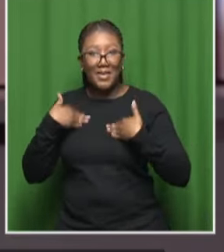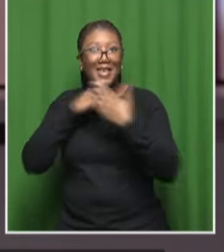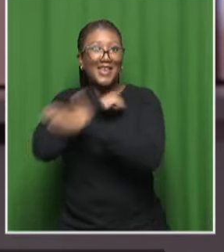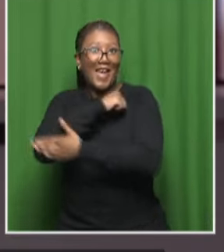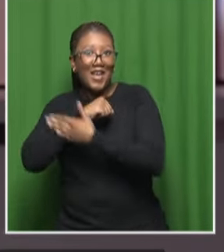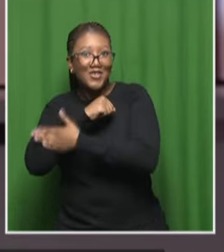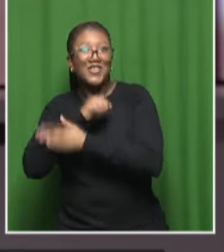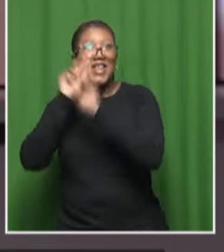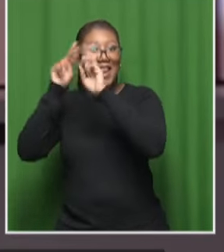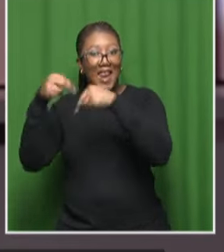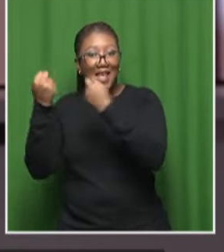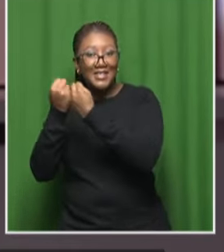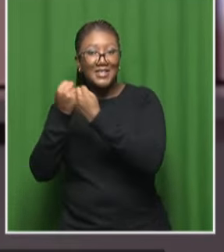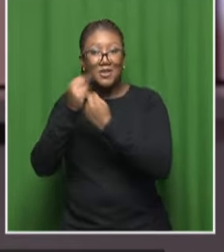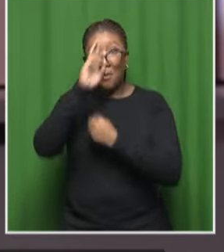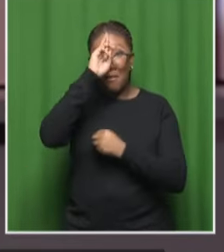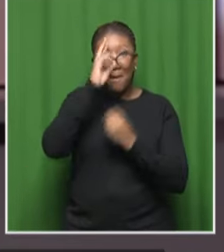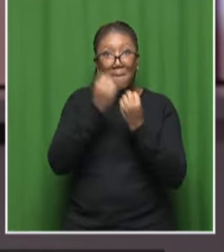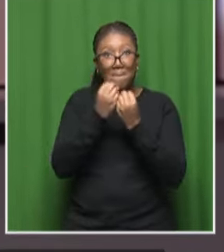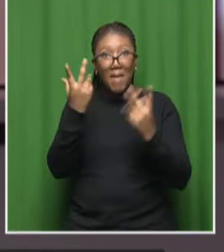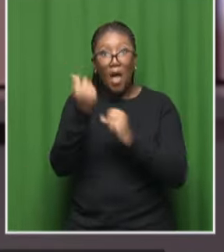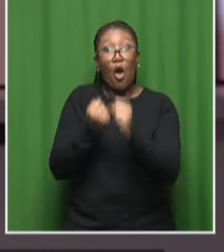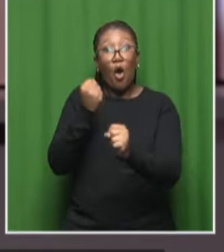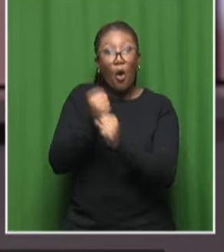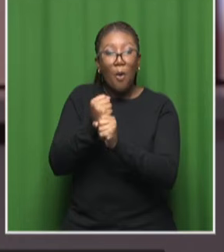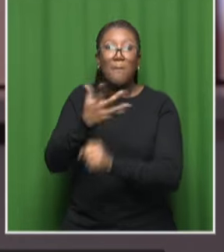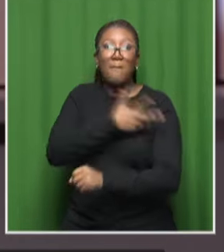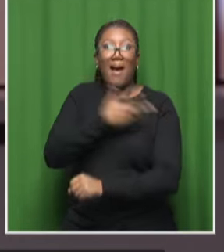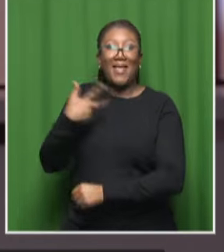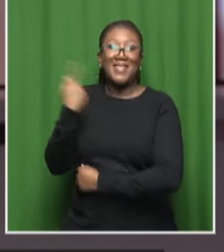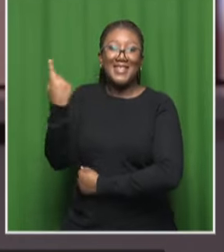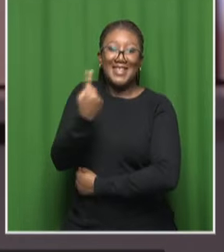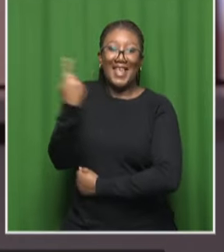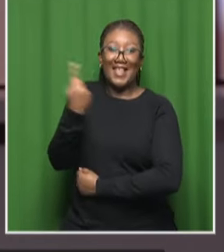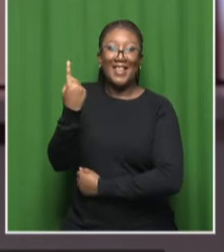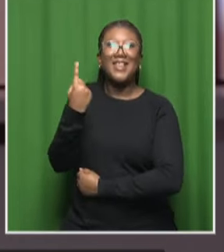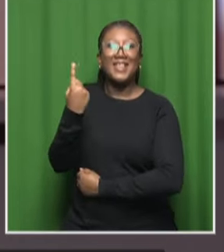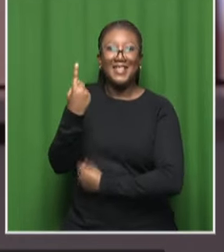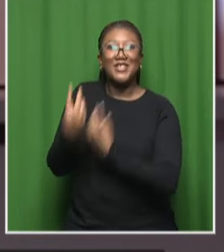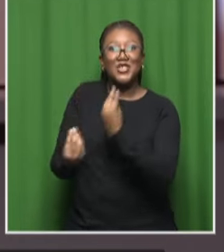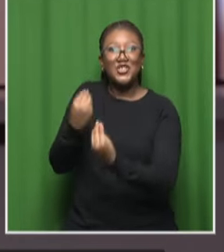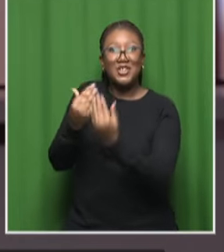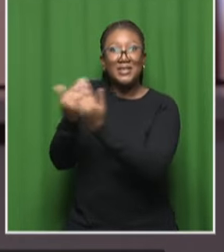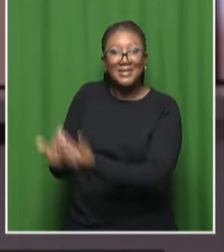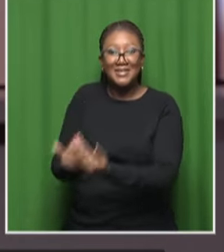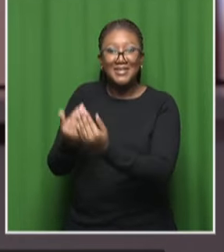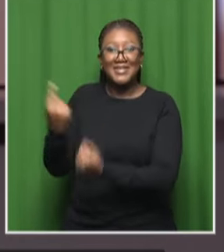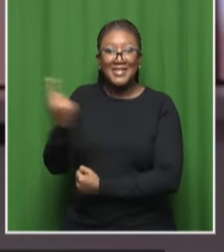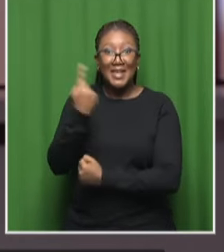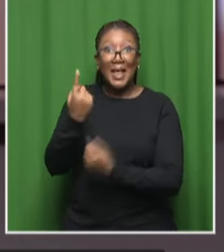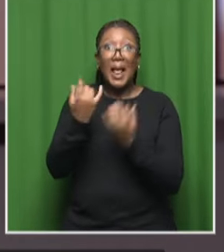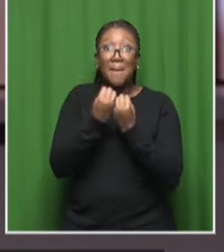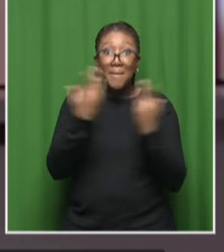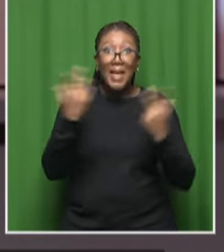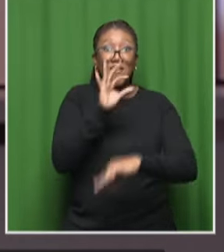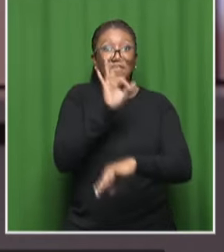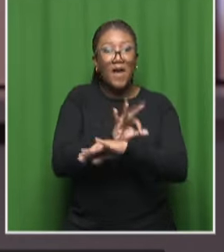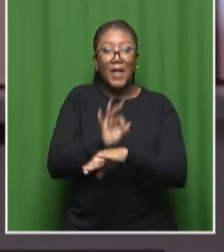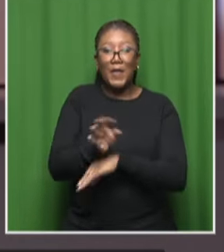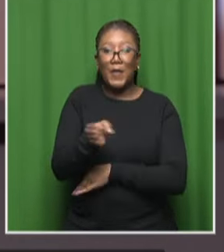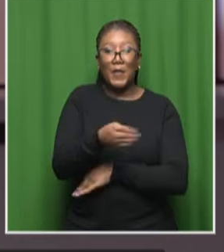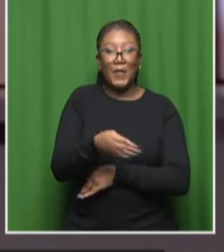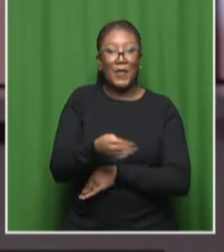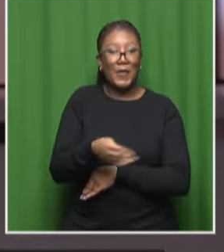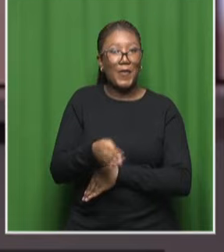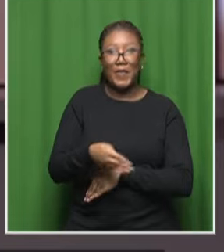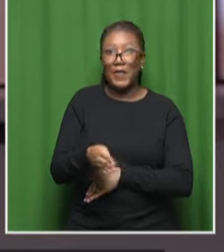two-thirds of our homes in South Africa are single parent homes two-thirds which means more children are now growing up without a father figure than